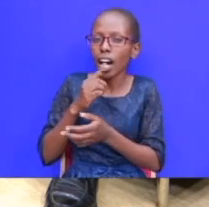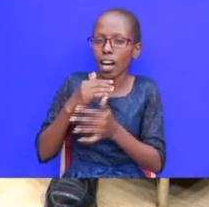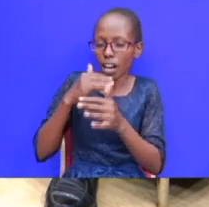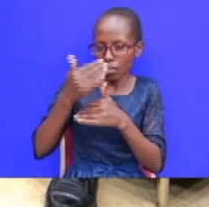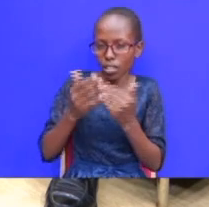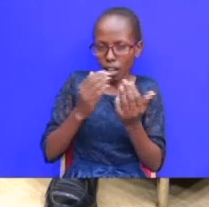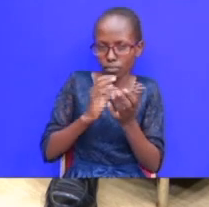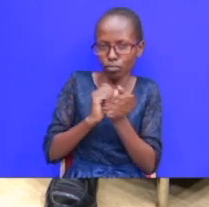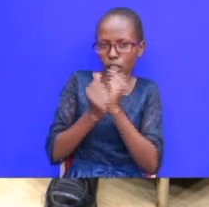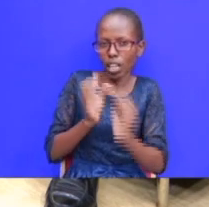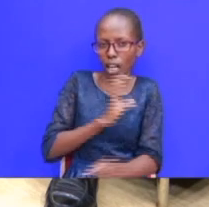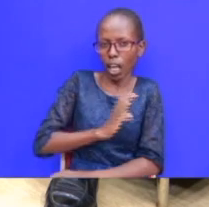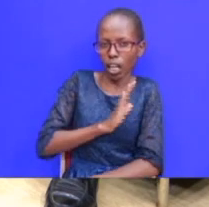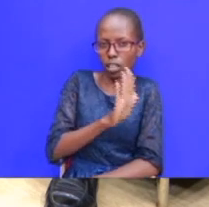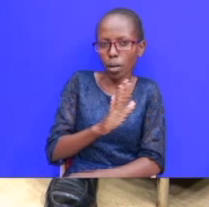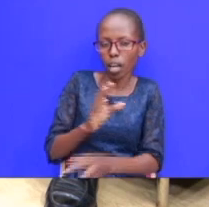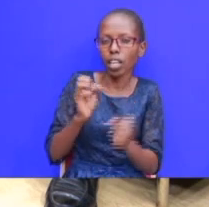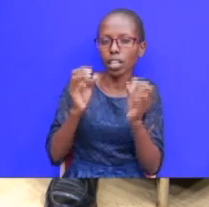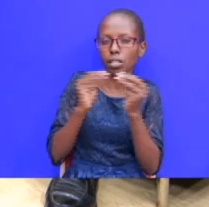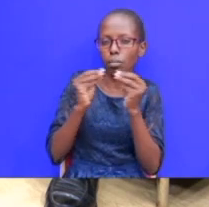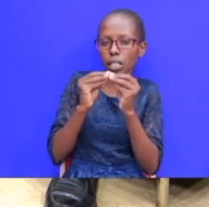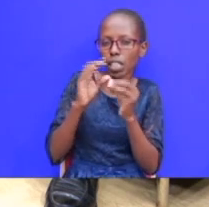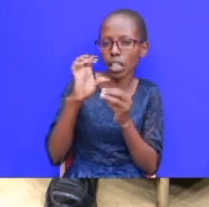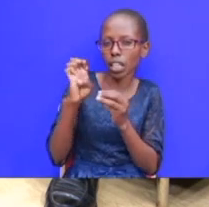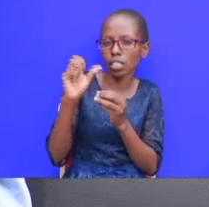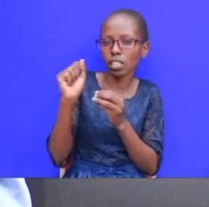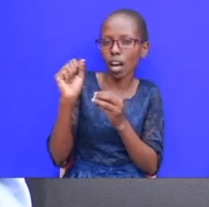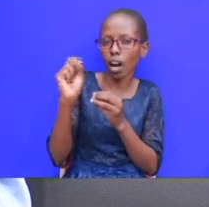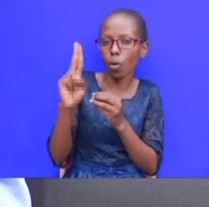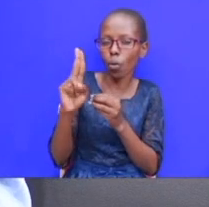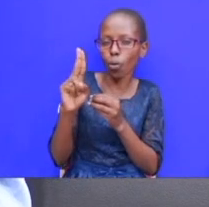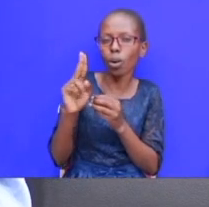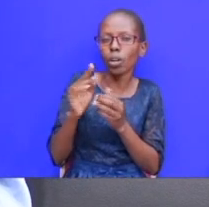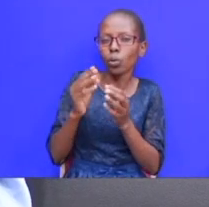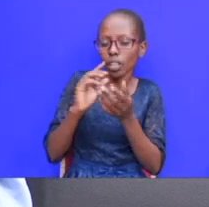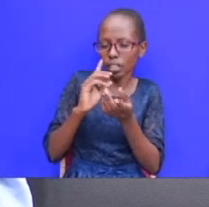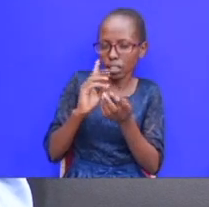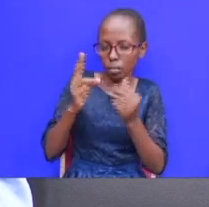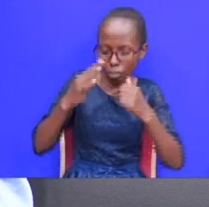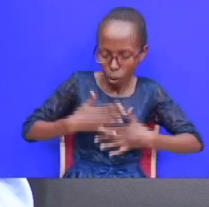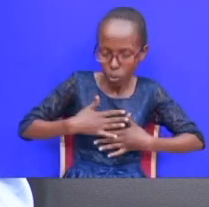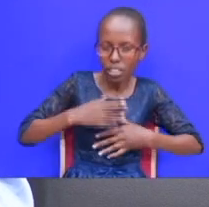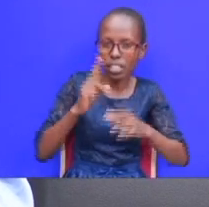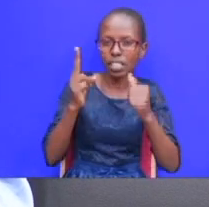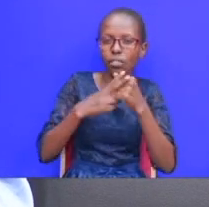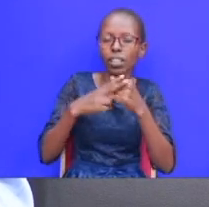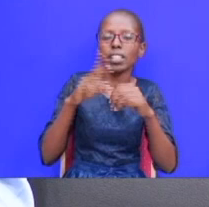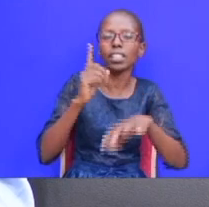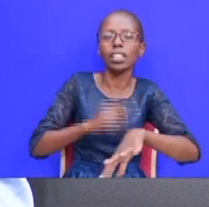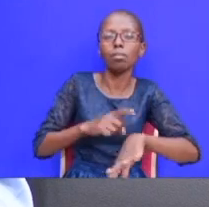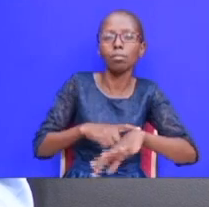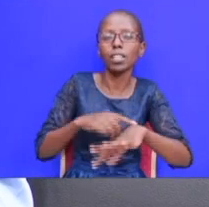eso remember he's meeting eso with humility you've seen that him he's bowing seven times to mean that he has actually